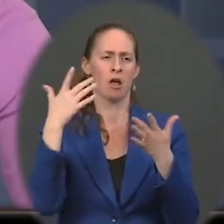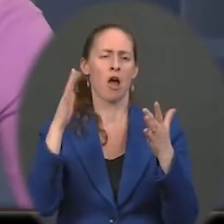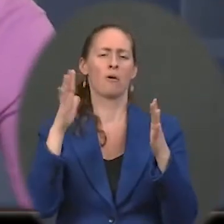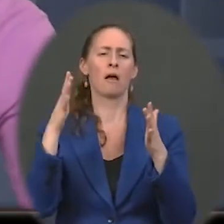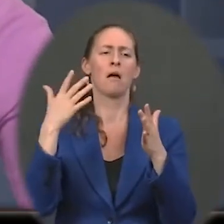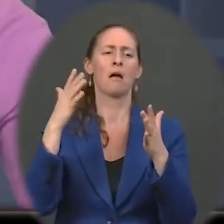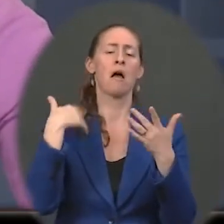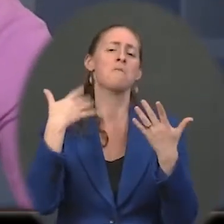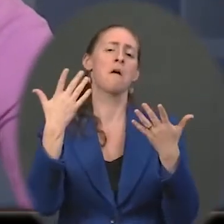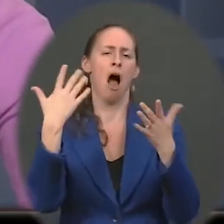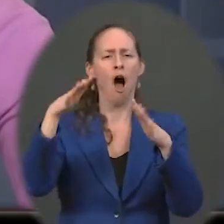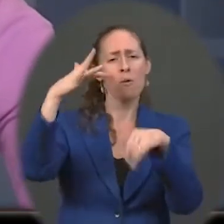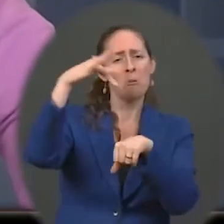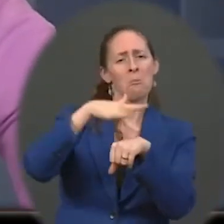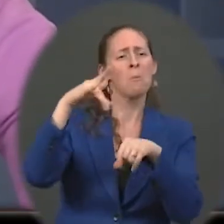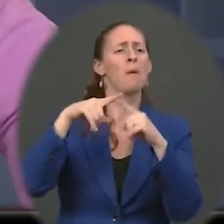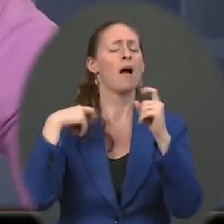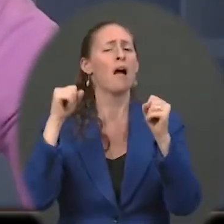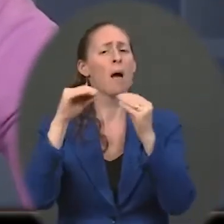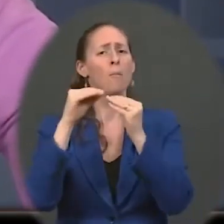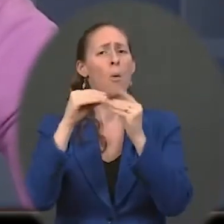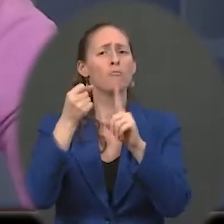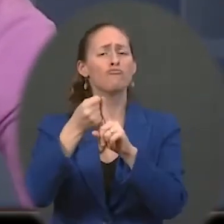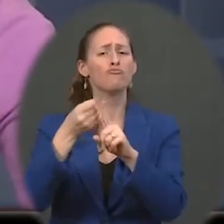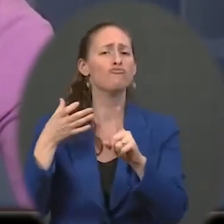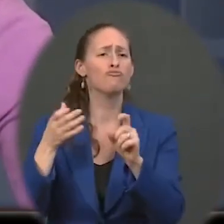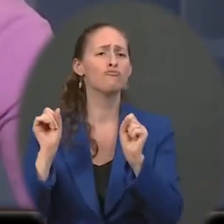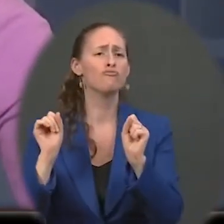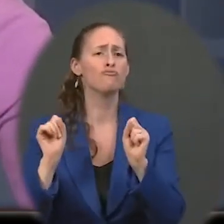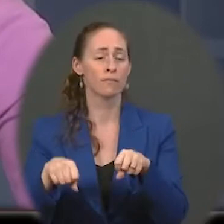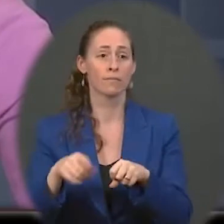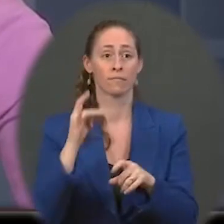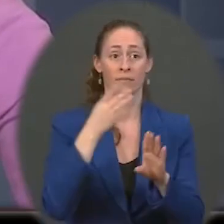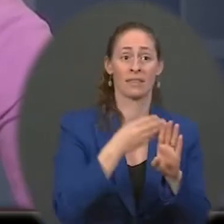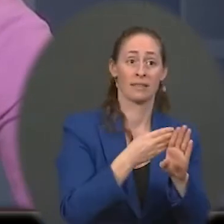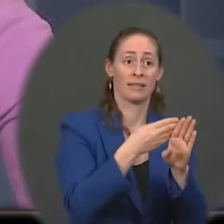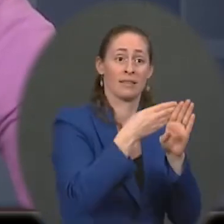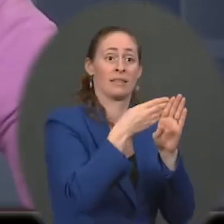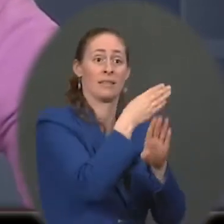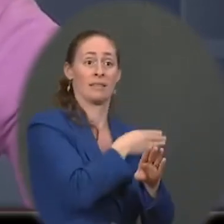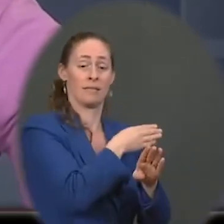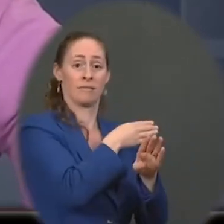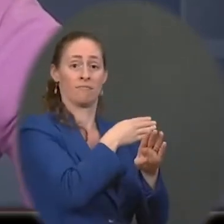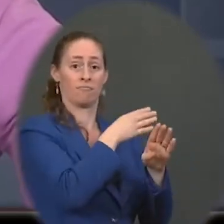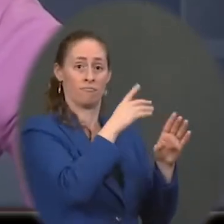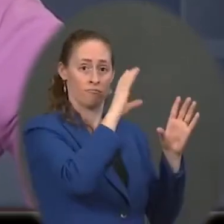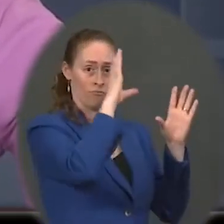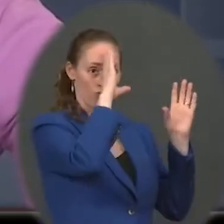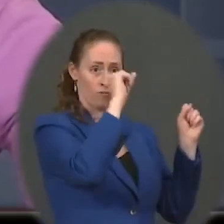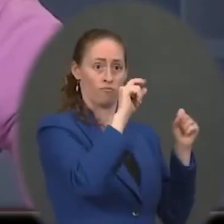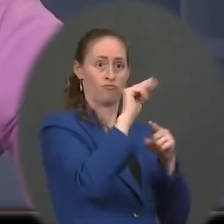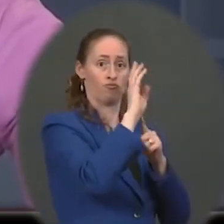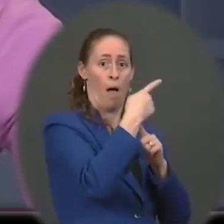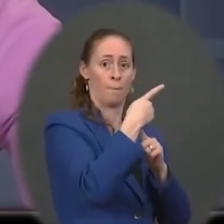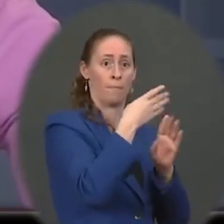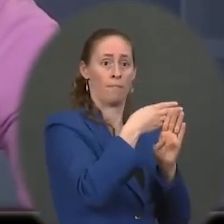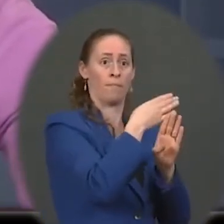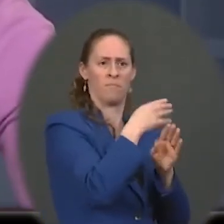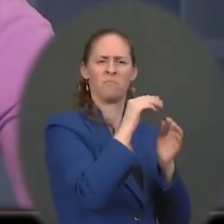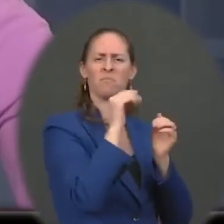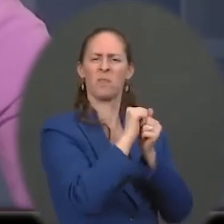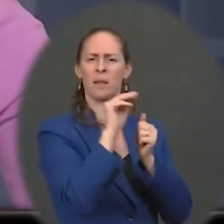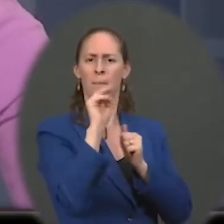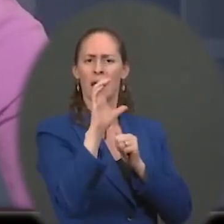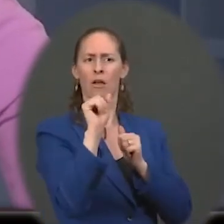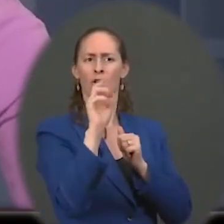bit more that I want to lean into. So, under the Trump-McCarthy economy, this time last year, fewer Americans were working, which is what I was just